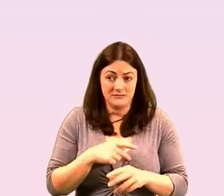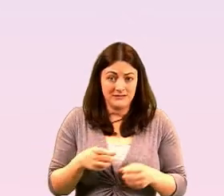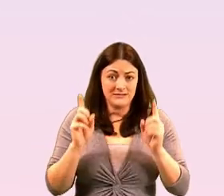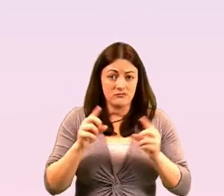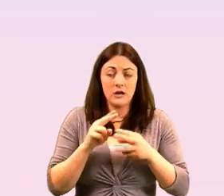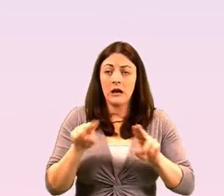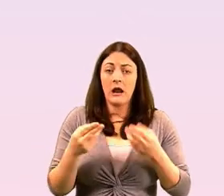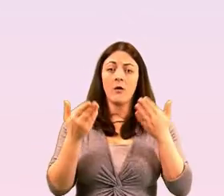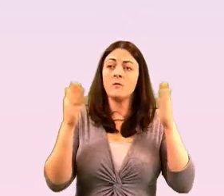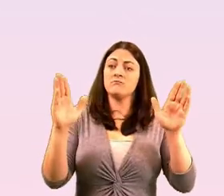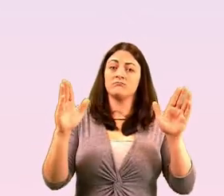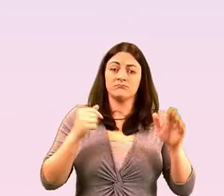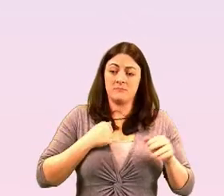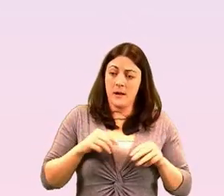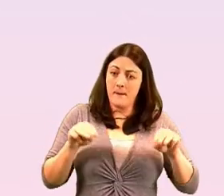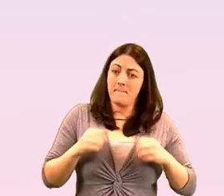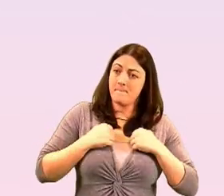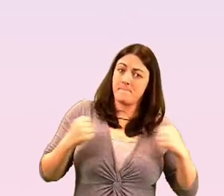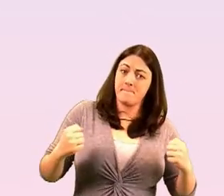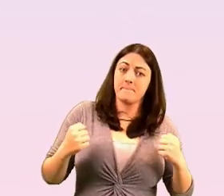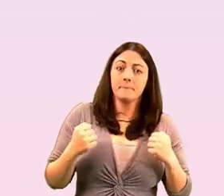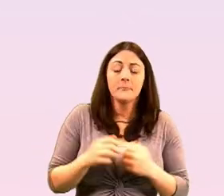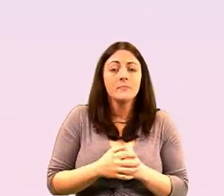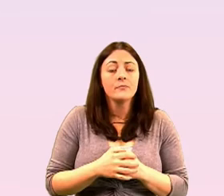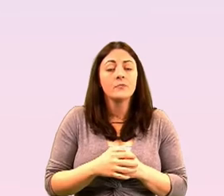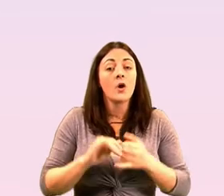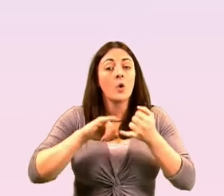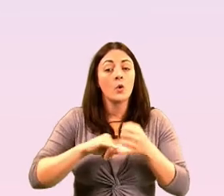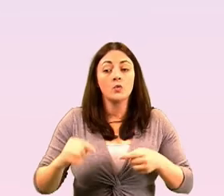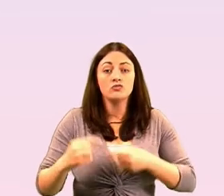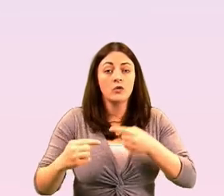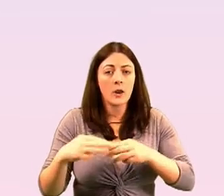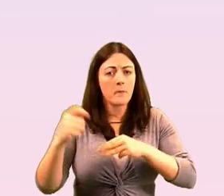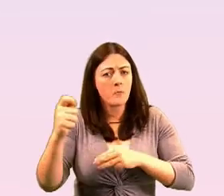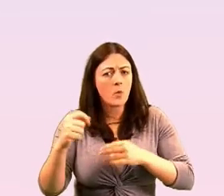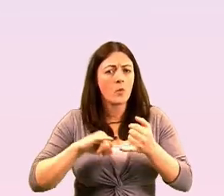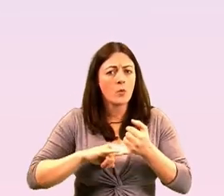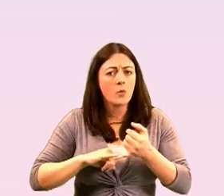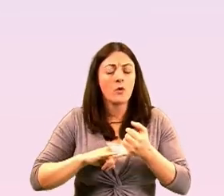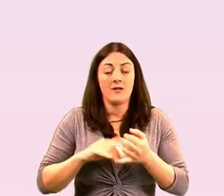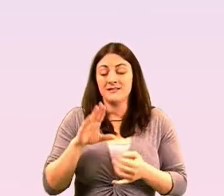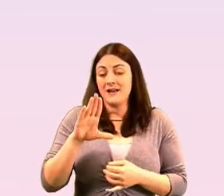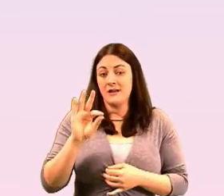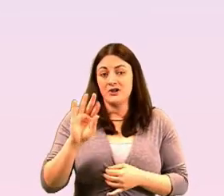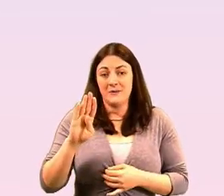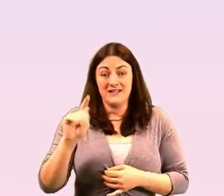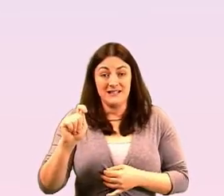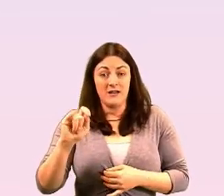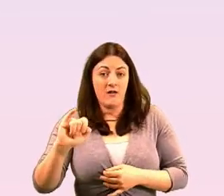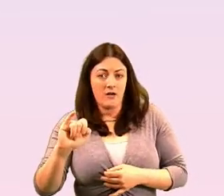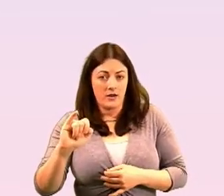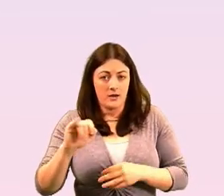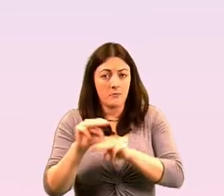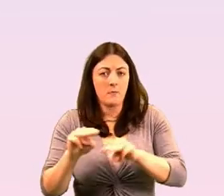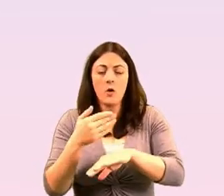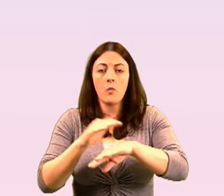um the people that we're we see struggling and we're most concerned about in our services would be lgbti people who are living in